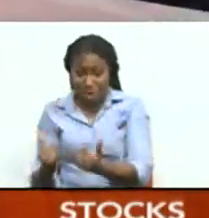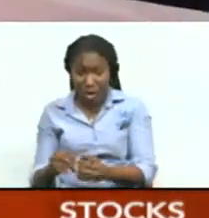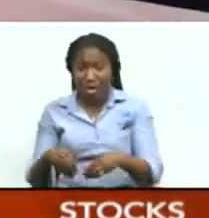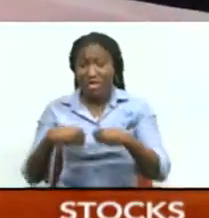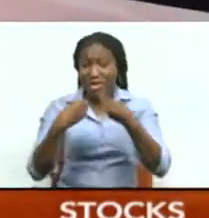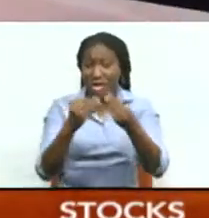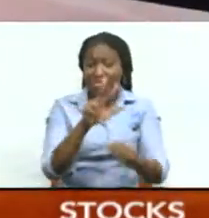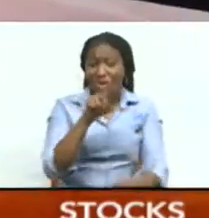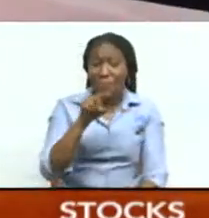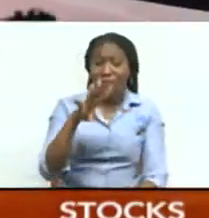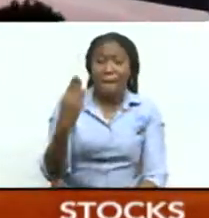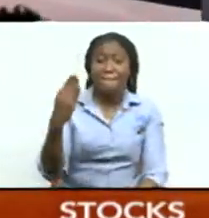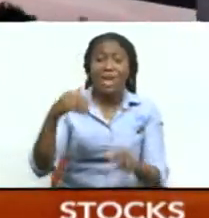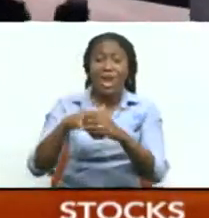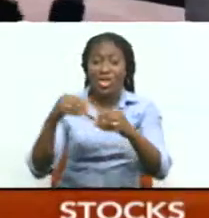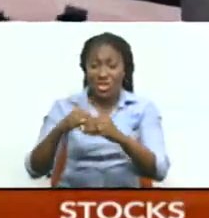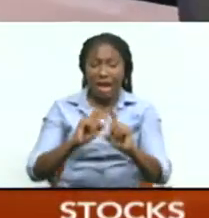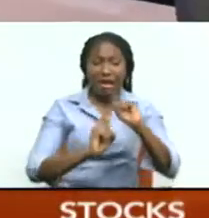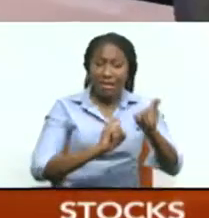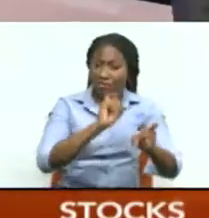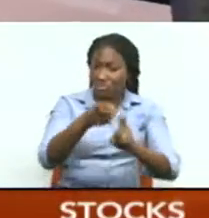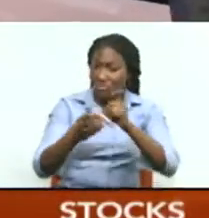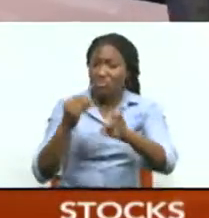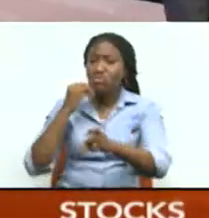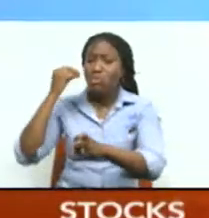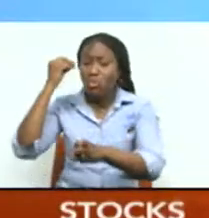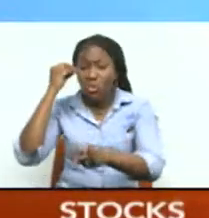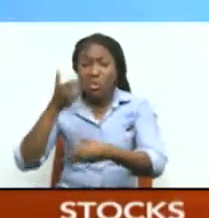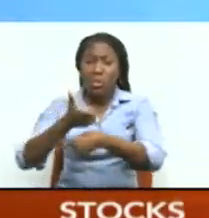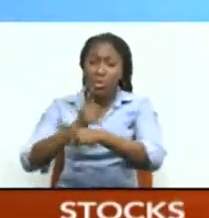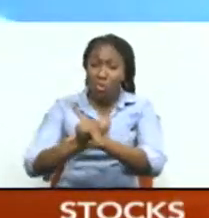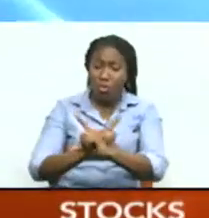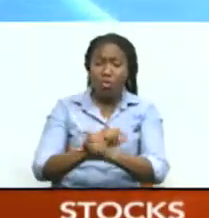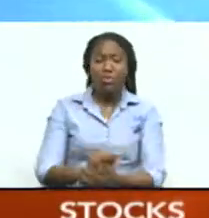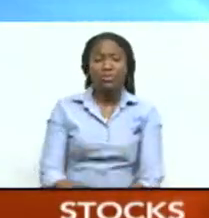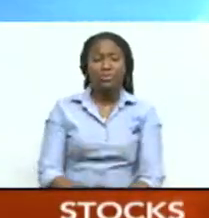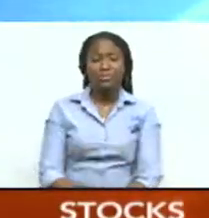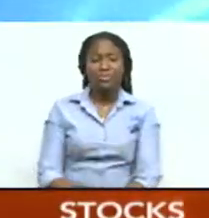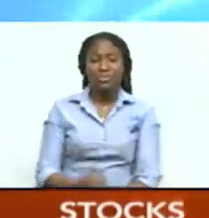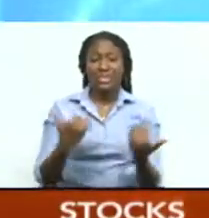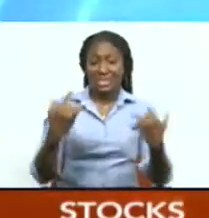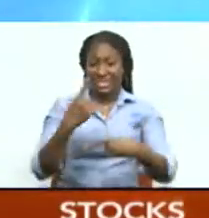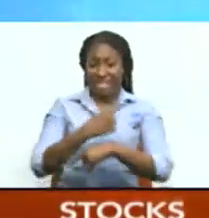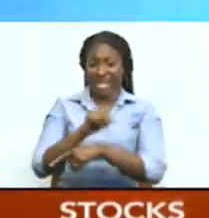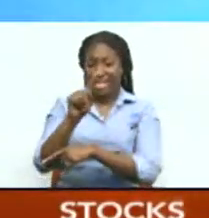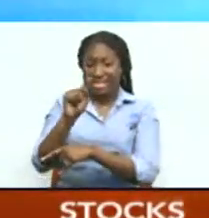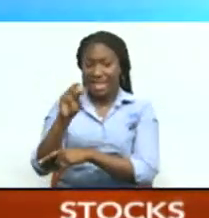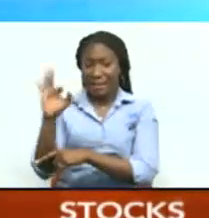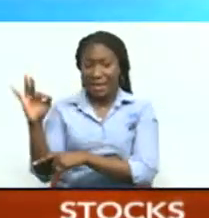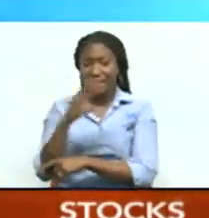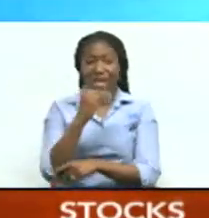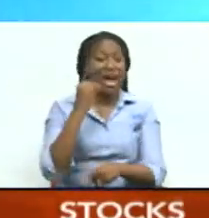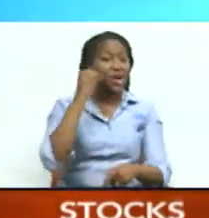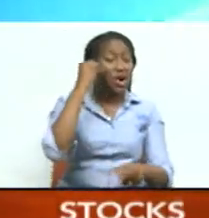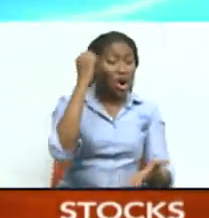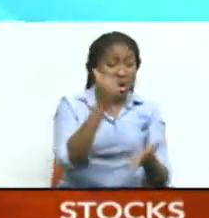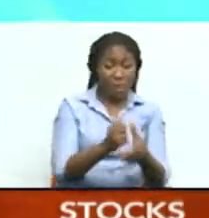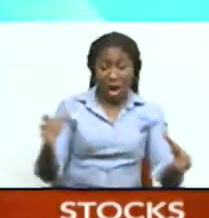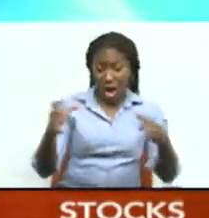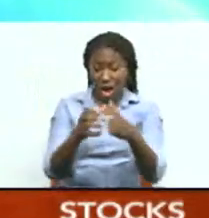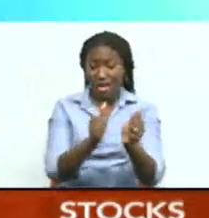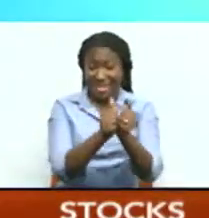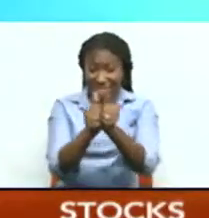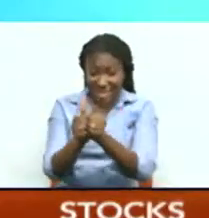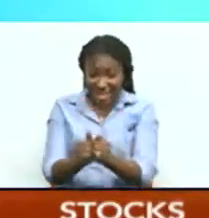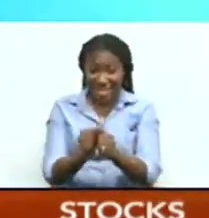in home acquisition and improvement loans. Today's merger of the TGMF and the HMB will ensure